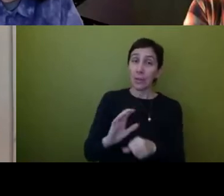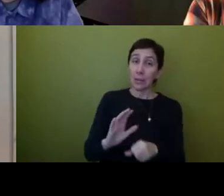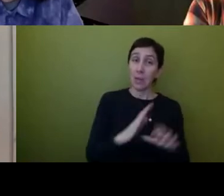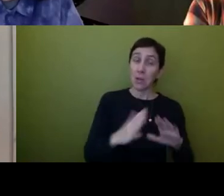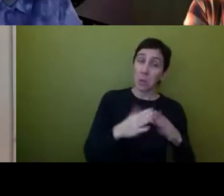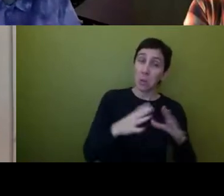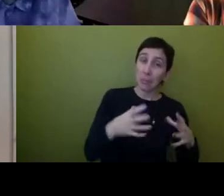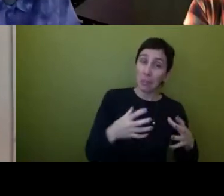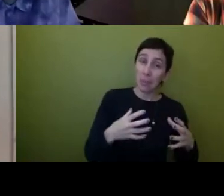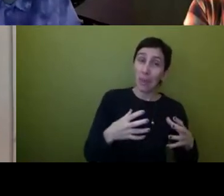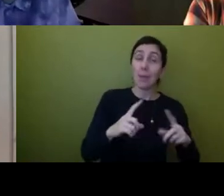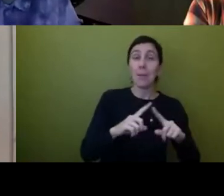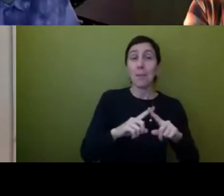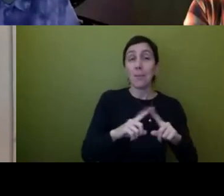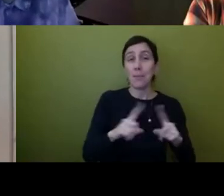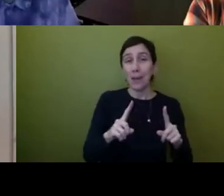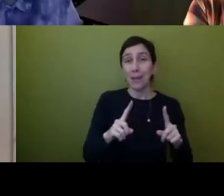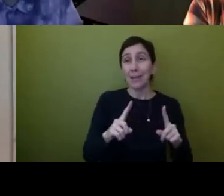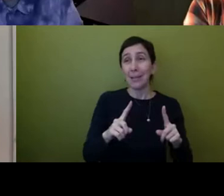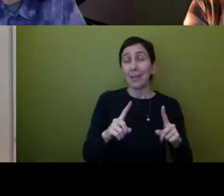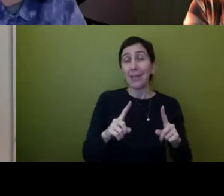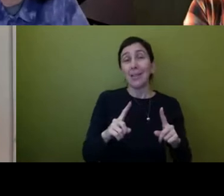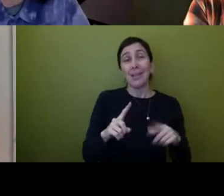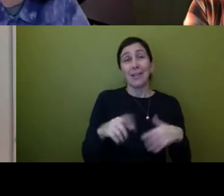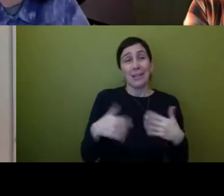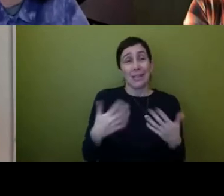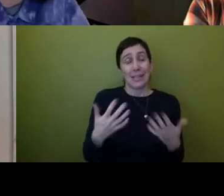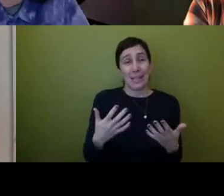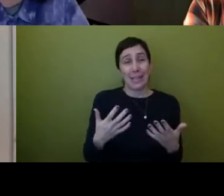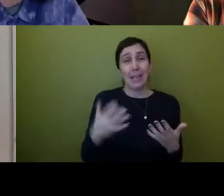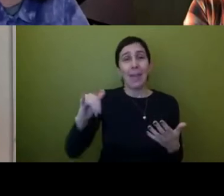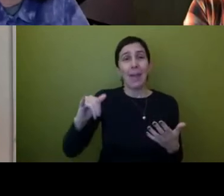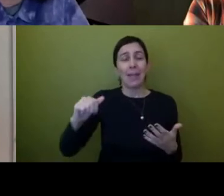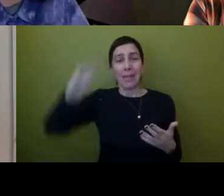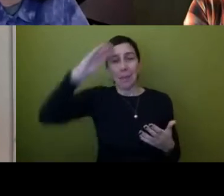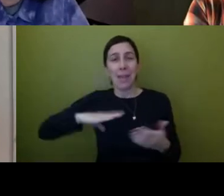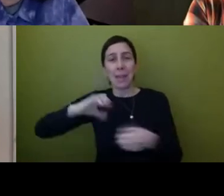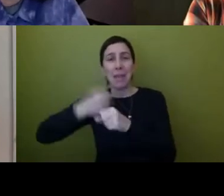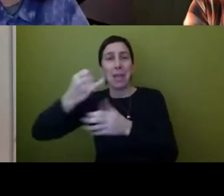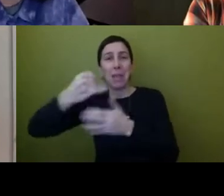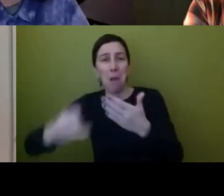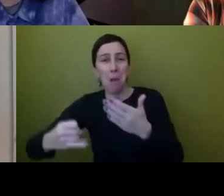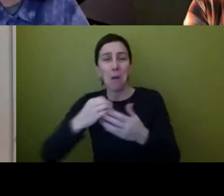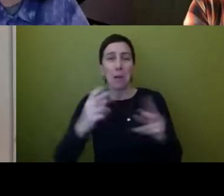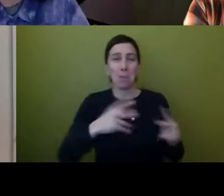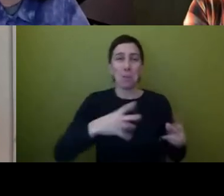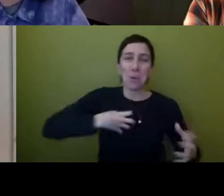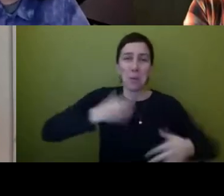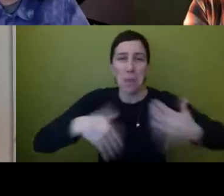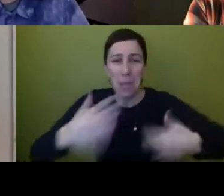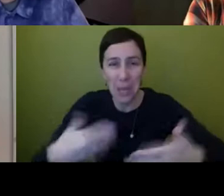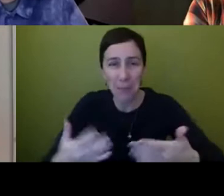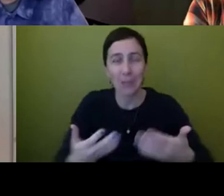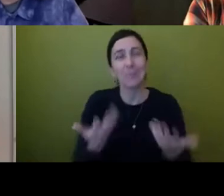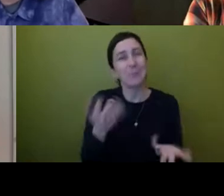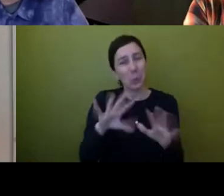but of course the fact that it had to get to this part is a little um obviously a problem um i wonder if anybody has any thoughts